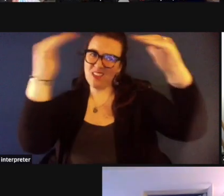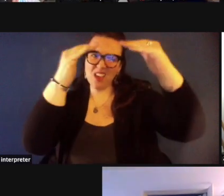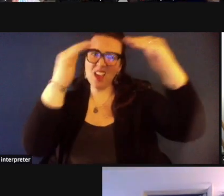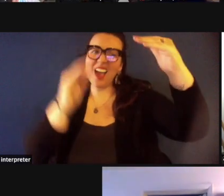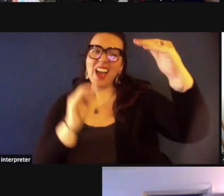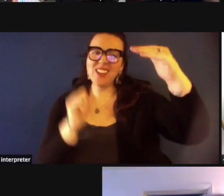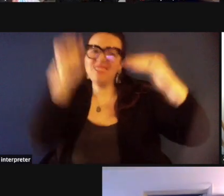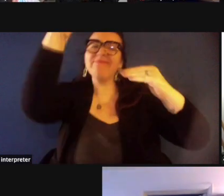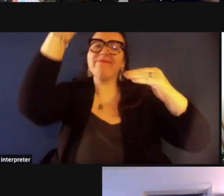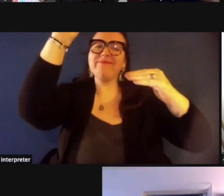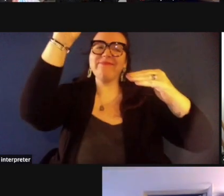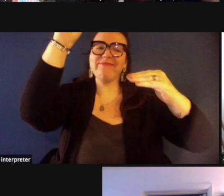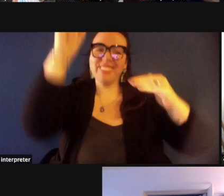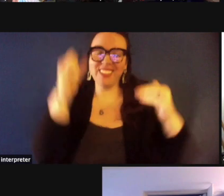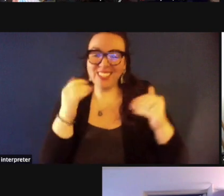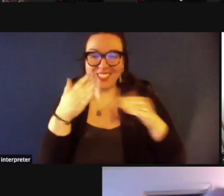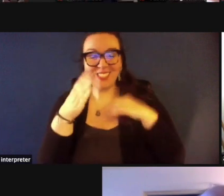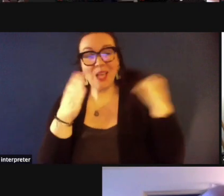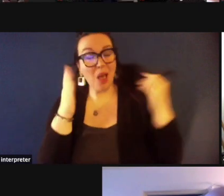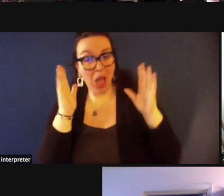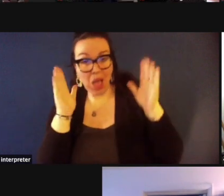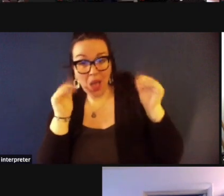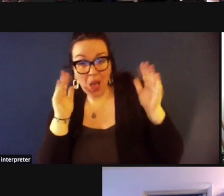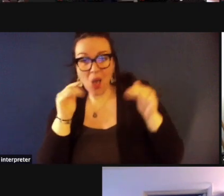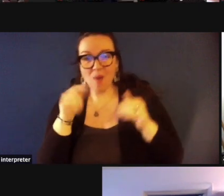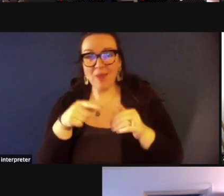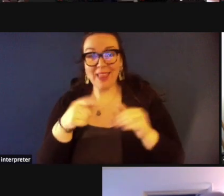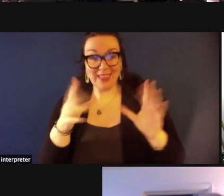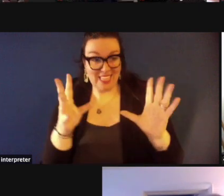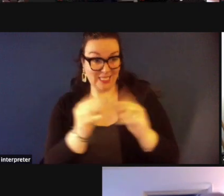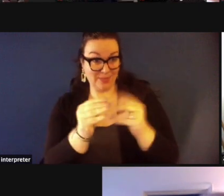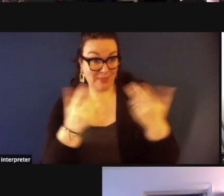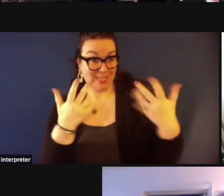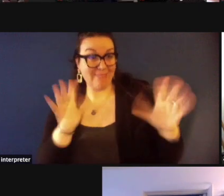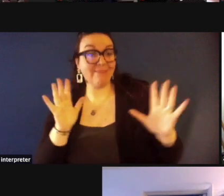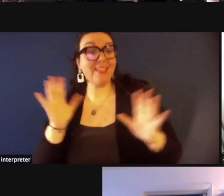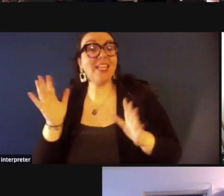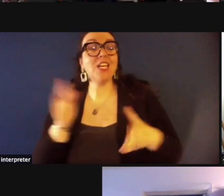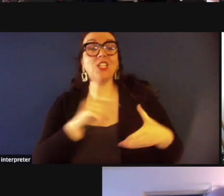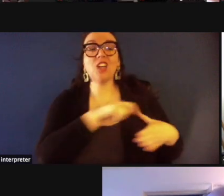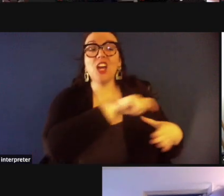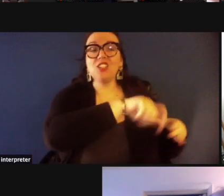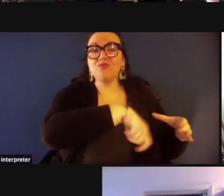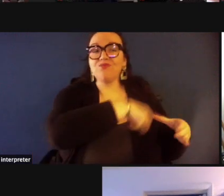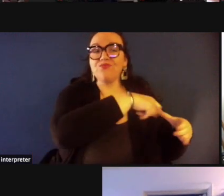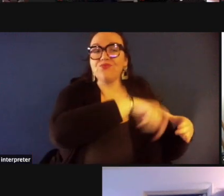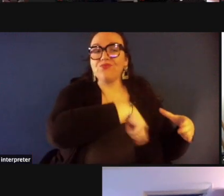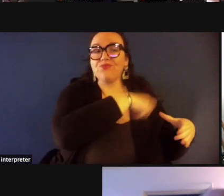so i'm hoping that with this call will be over soon so i get back to those chili recipes